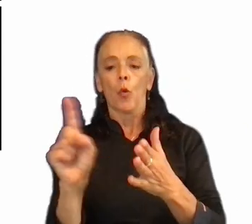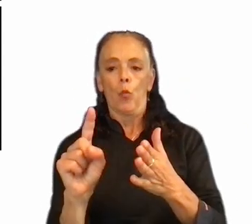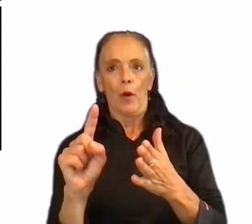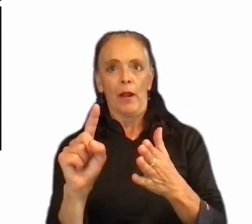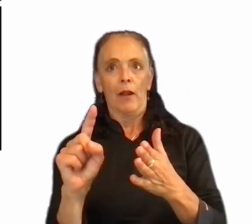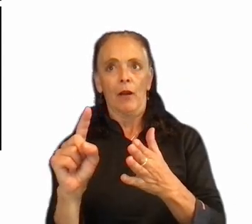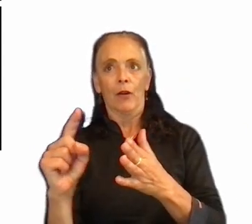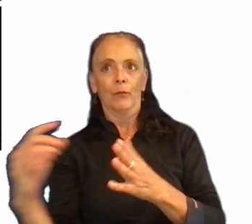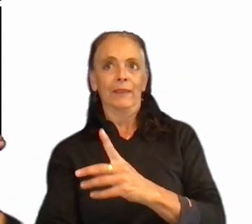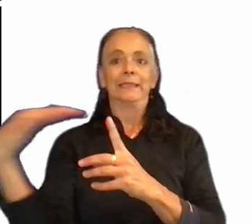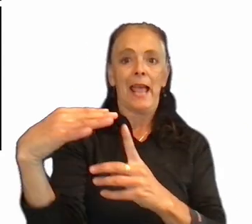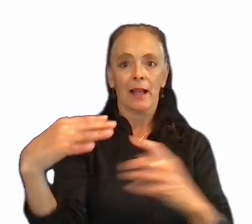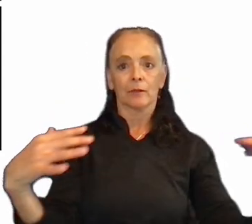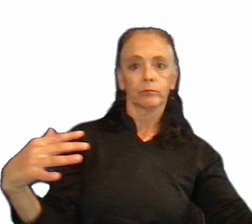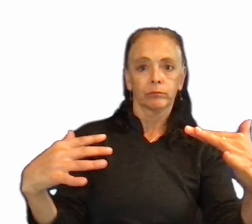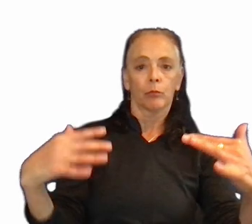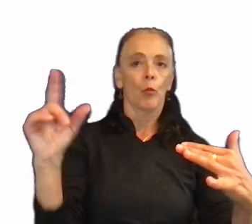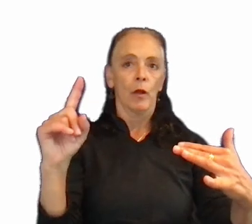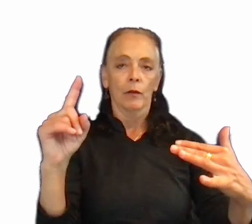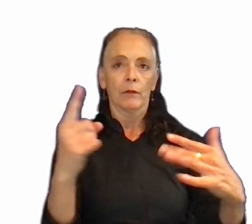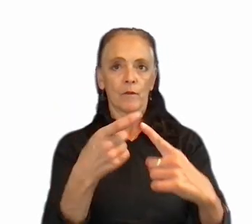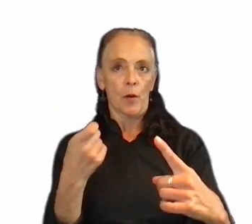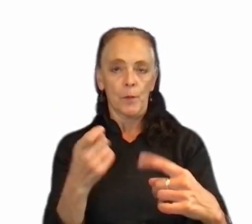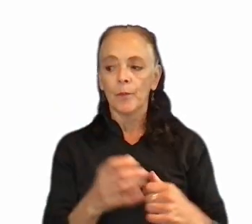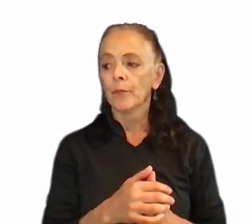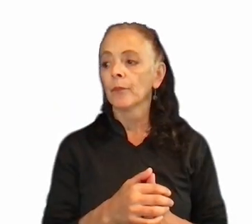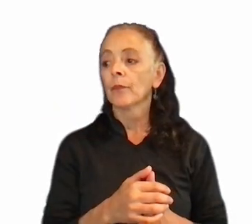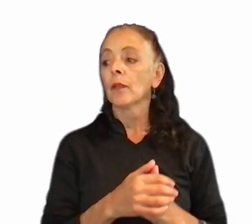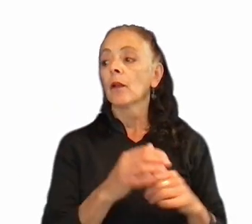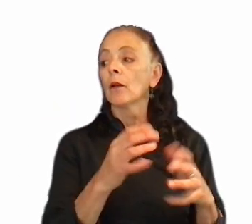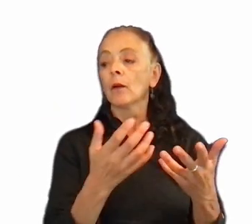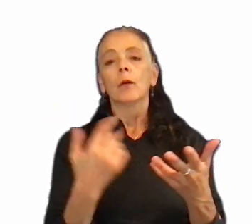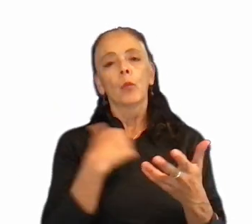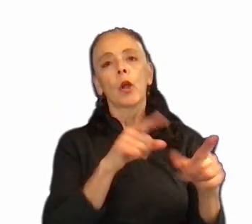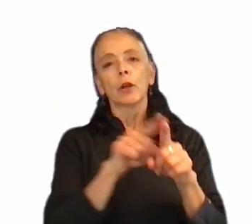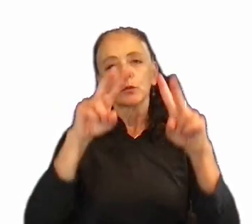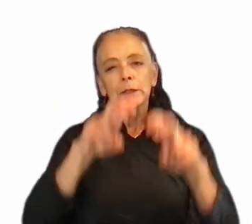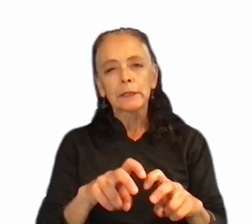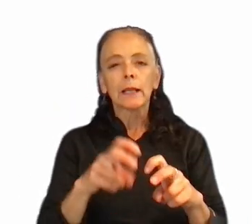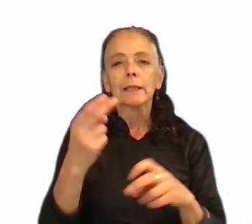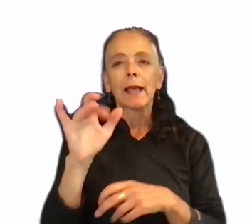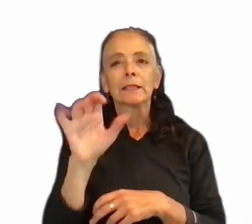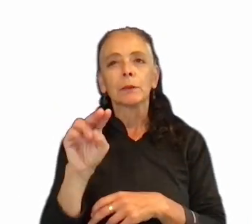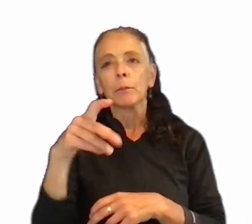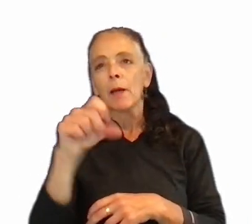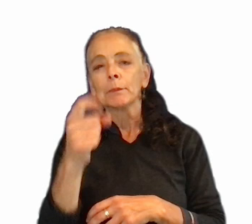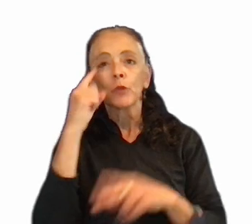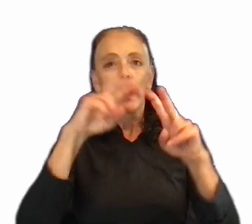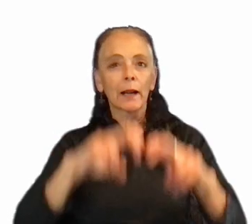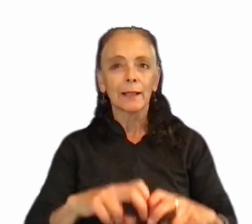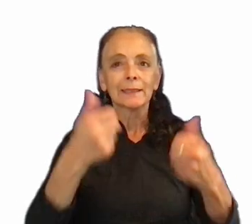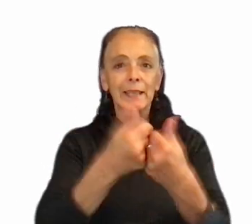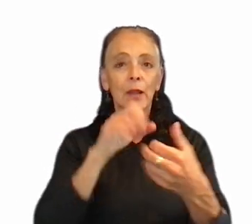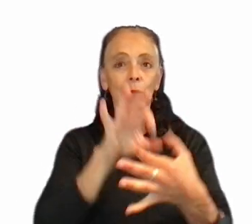have been attacked. We also assess the usefulness and efficiency of hexpin maps for analyzing game-related